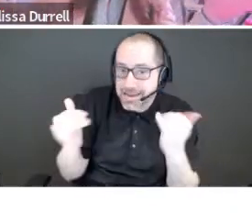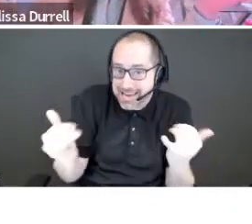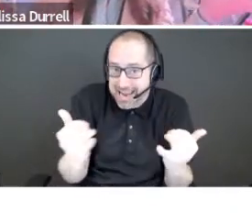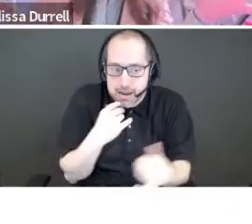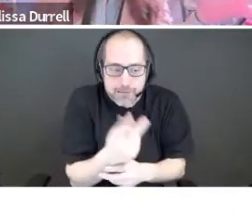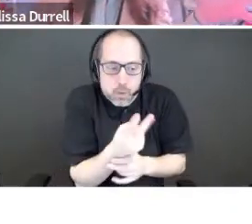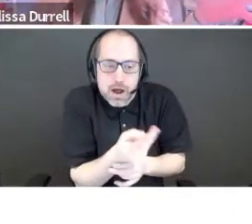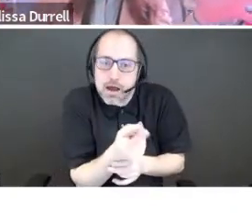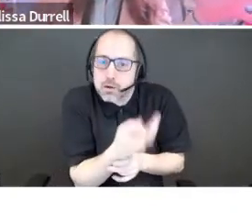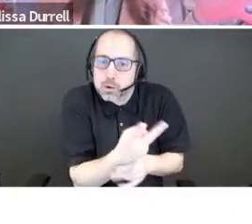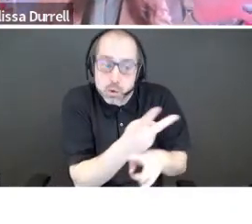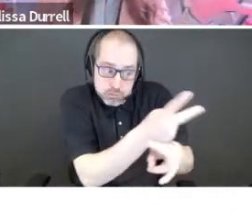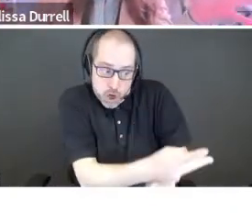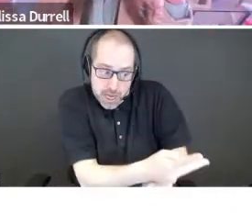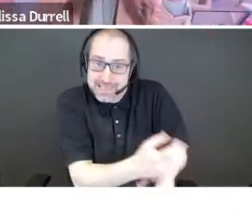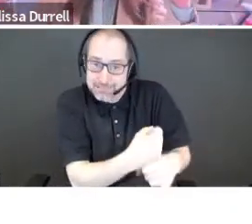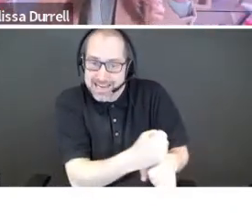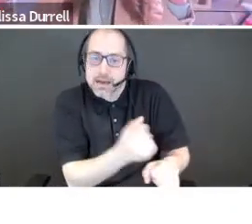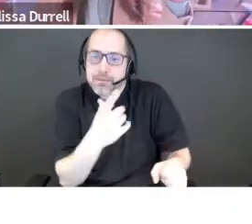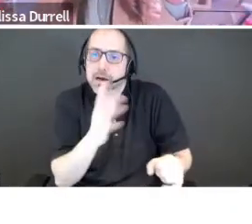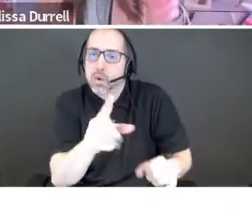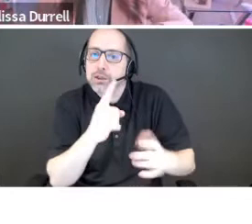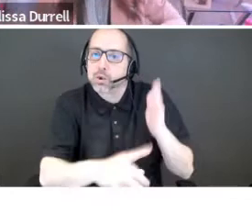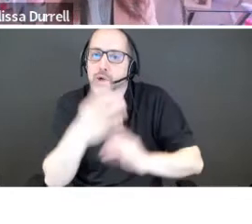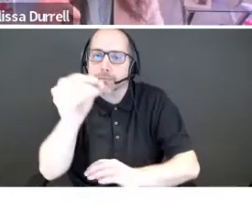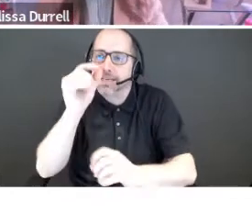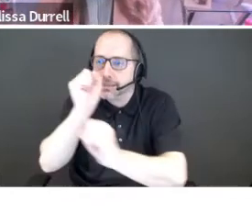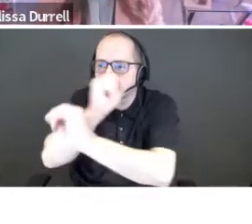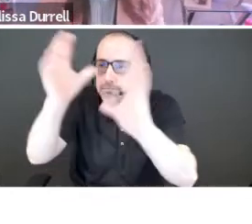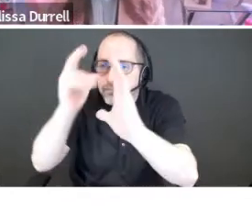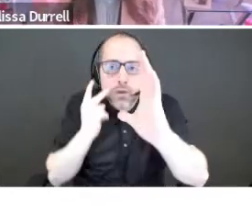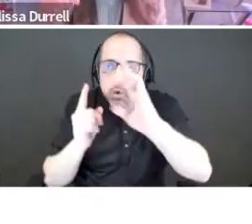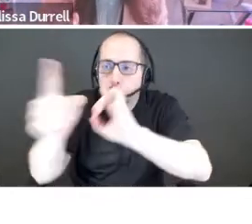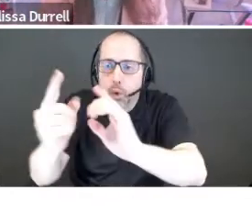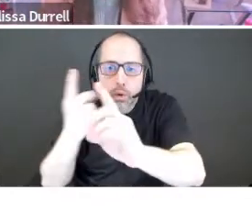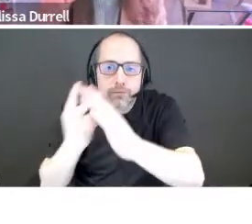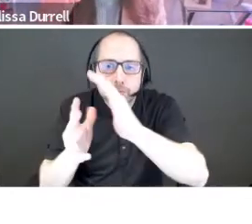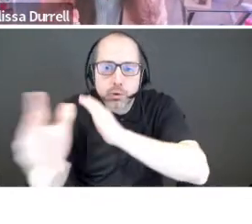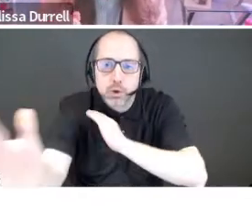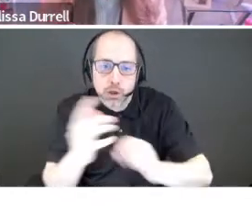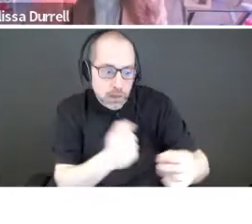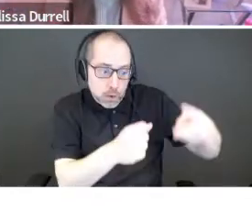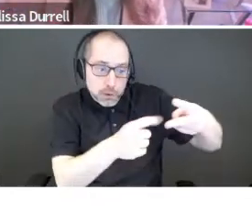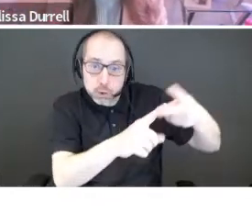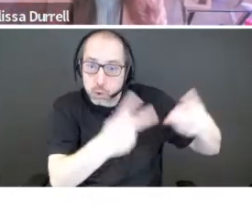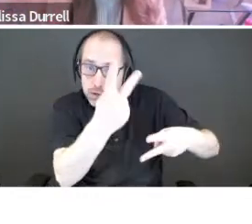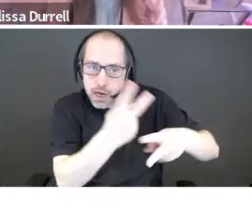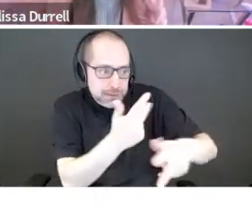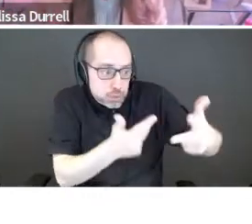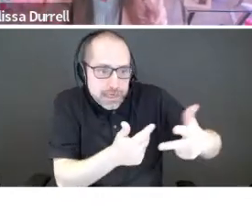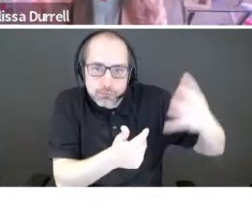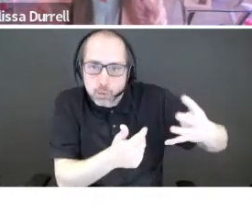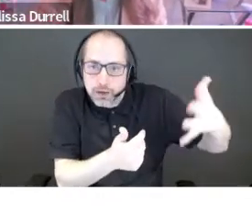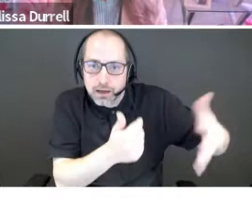the vision of your organization? Okay. And that's really what we want to talk about because they're buying into the vision, not just today, but in the